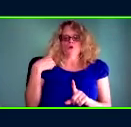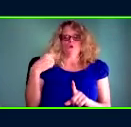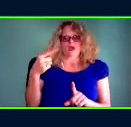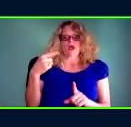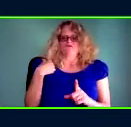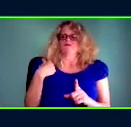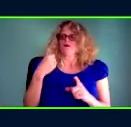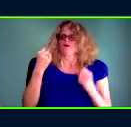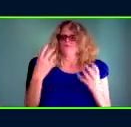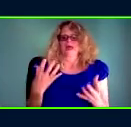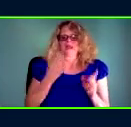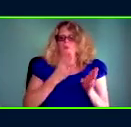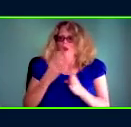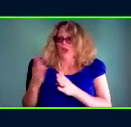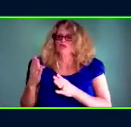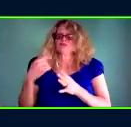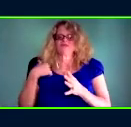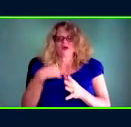questions.